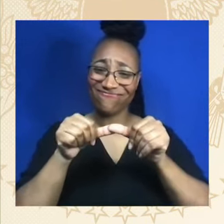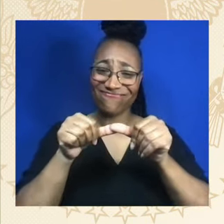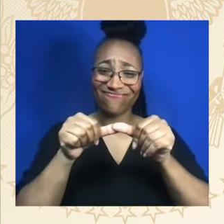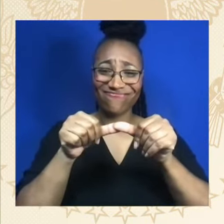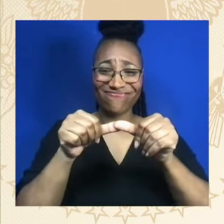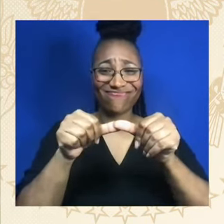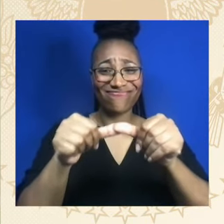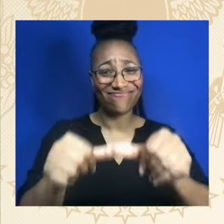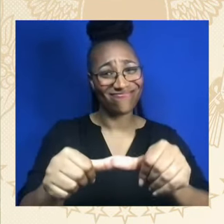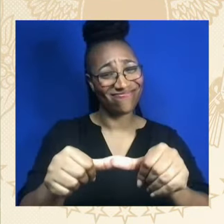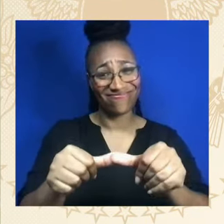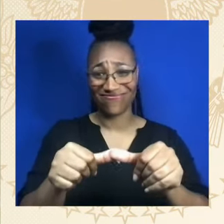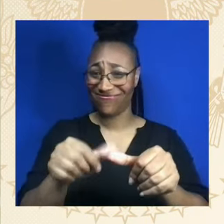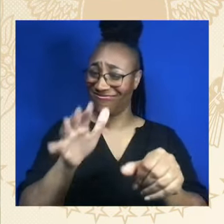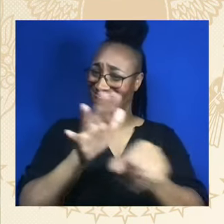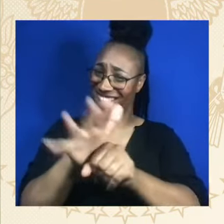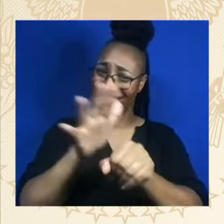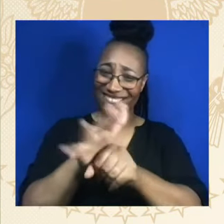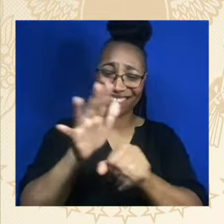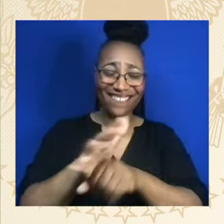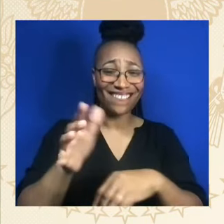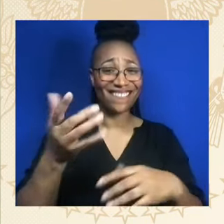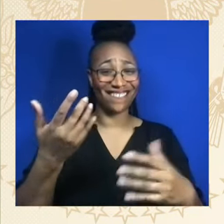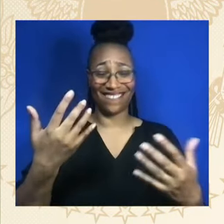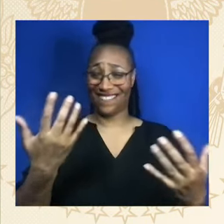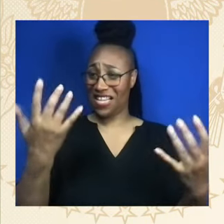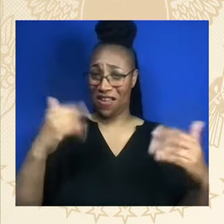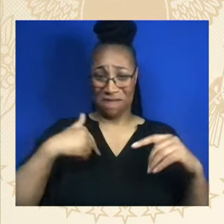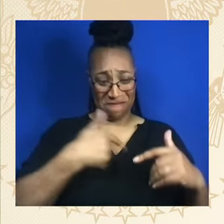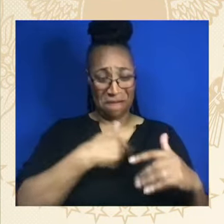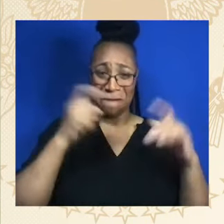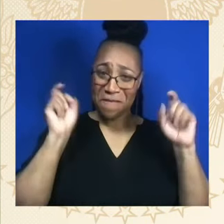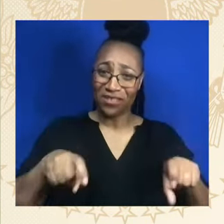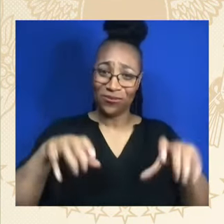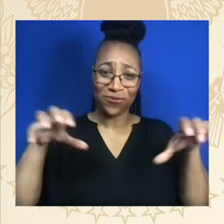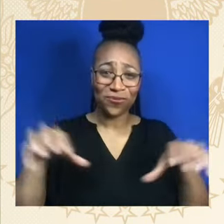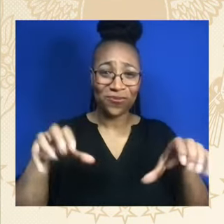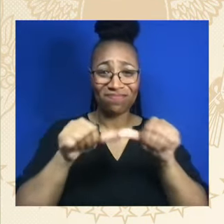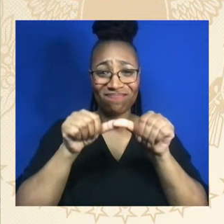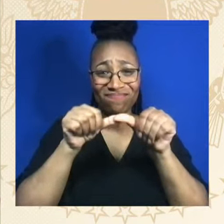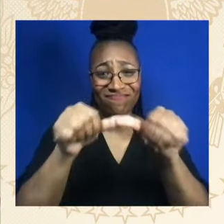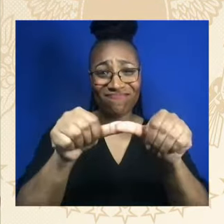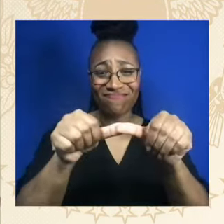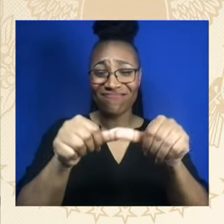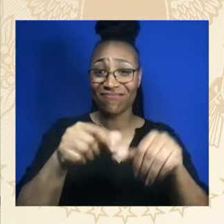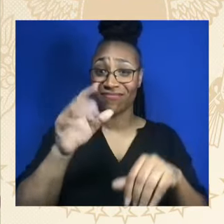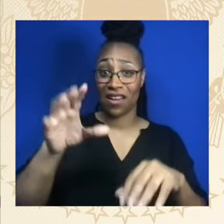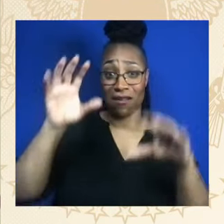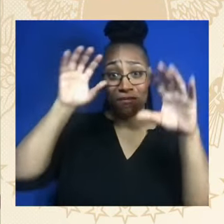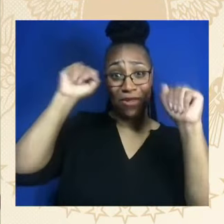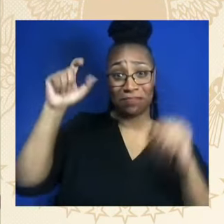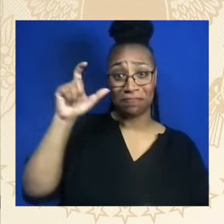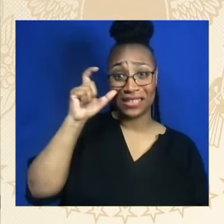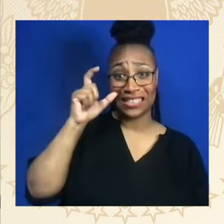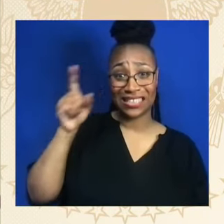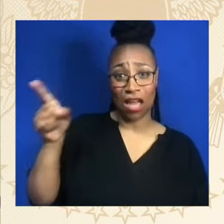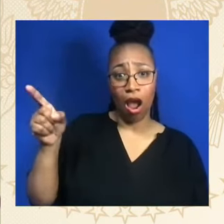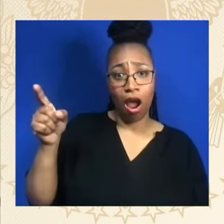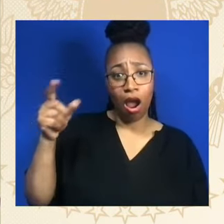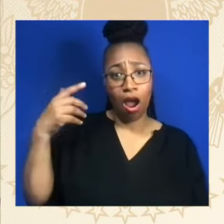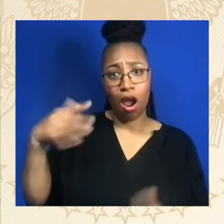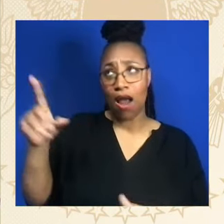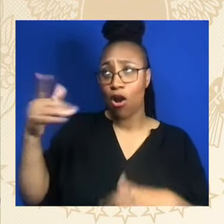States. Who is so deeply committed and I see this every day. Who is so